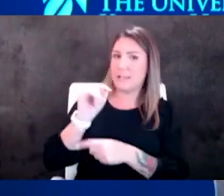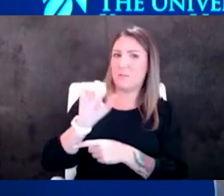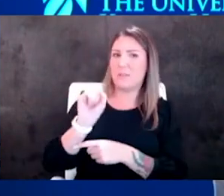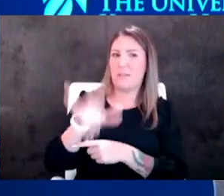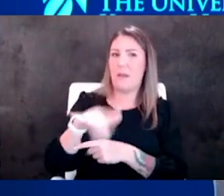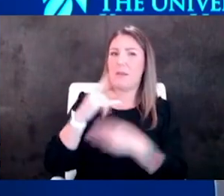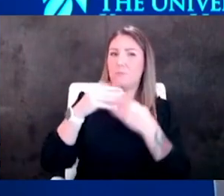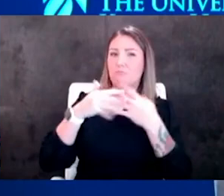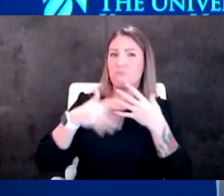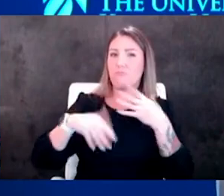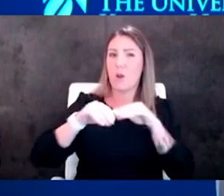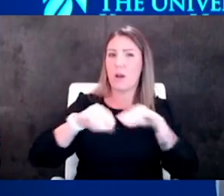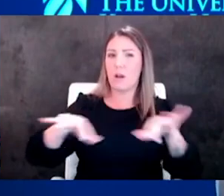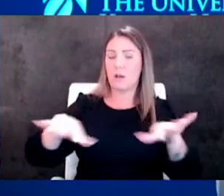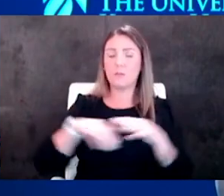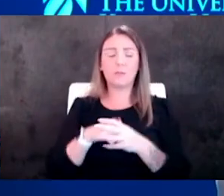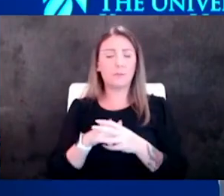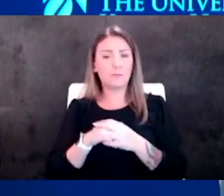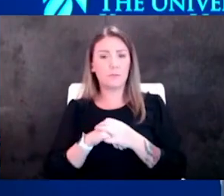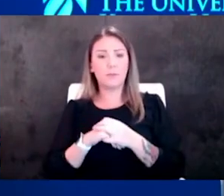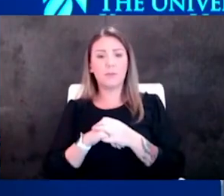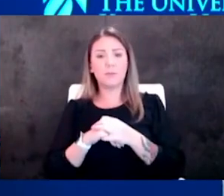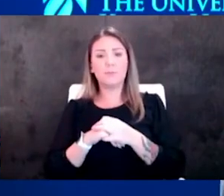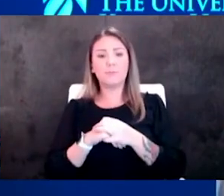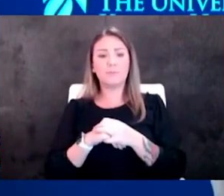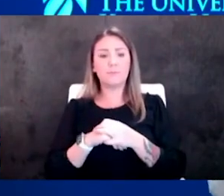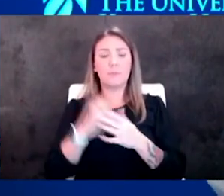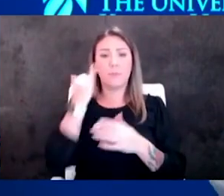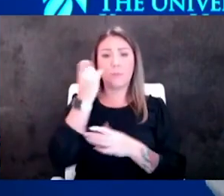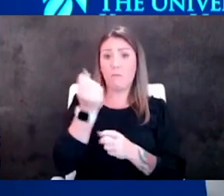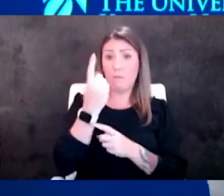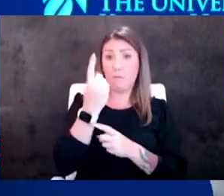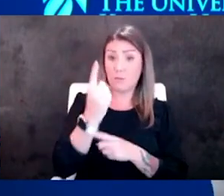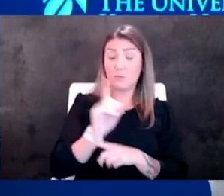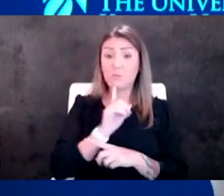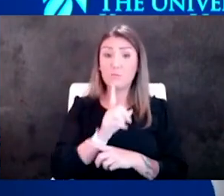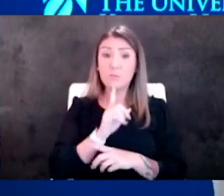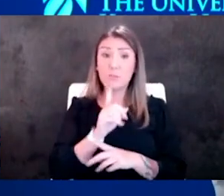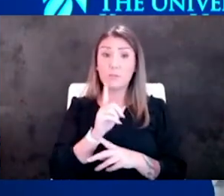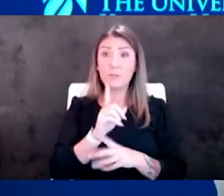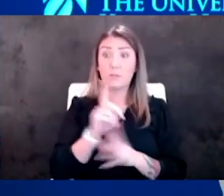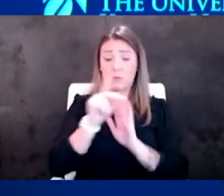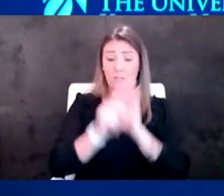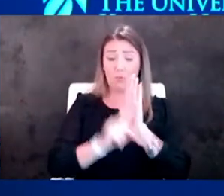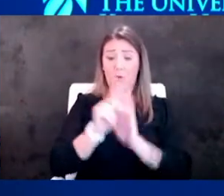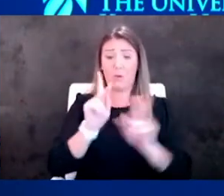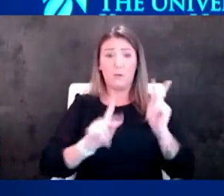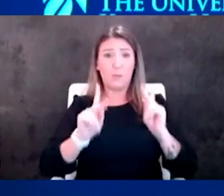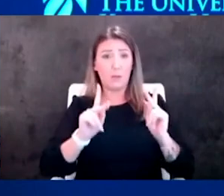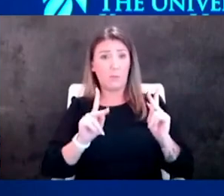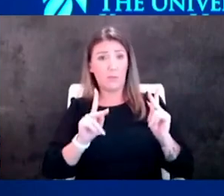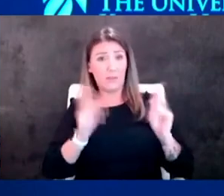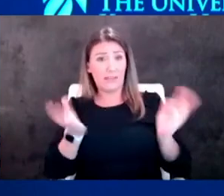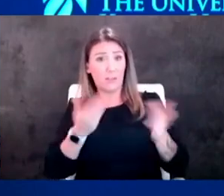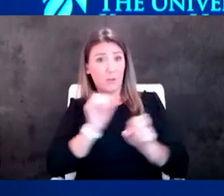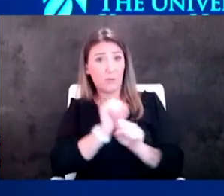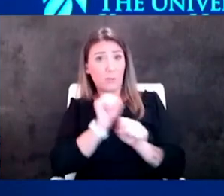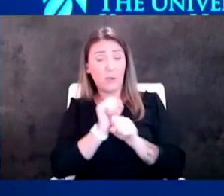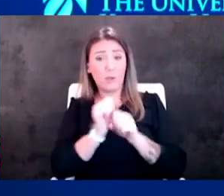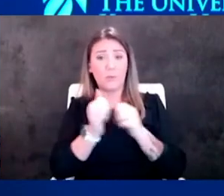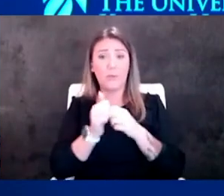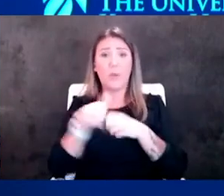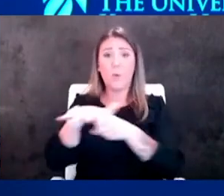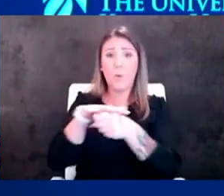as i understand this really it's it's our some of the the the protocols the people that here working with folks locally be their nurse